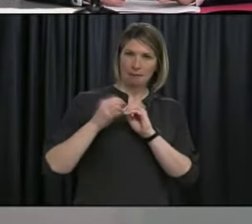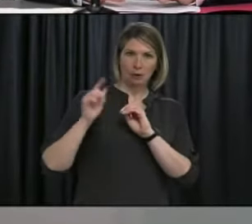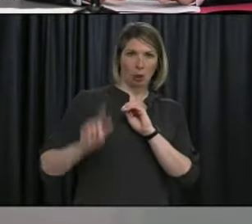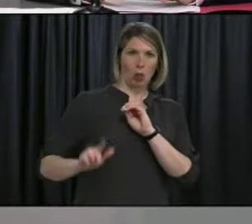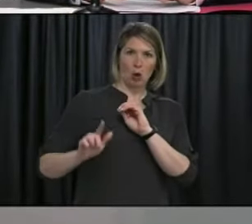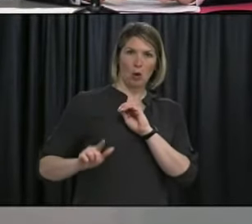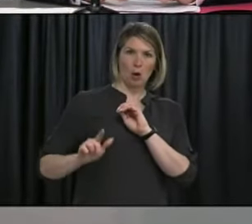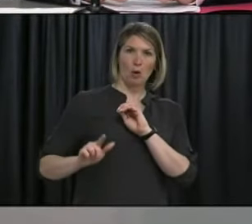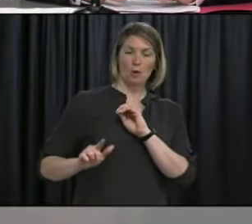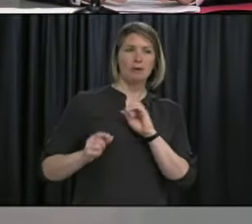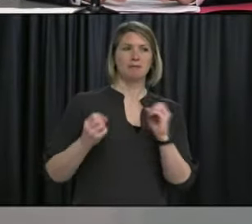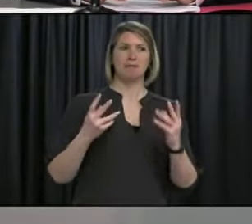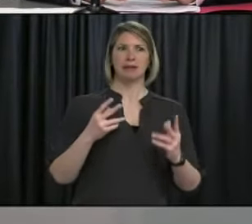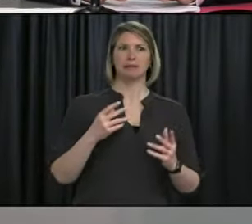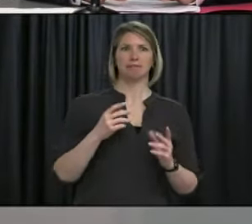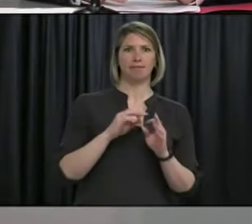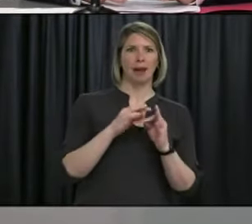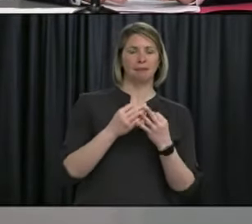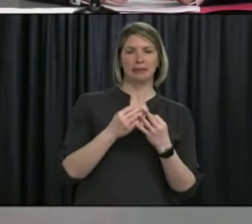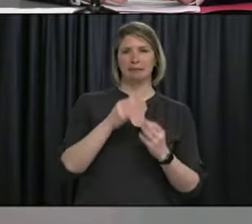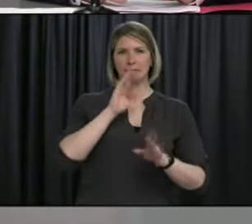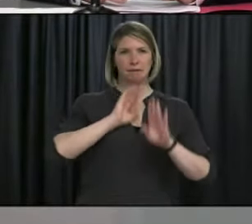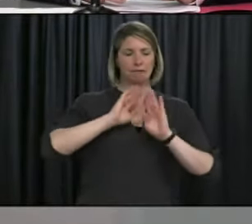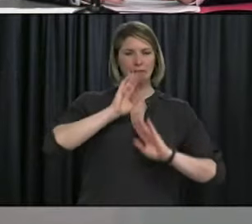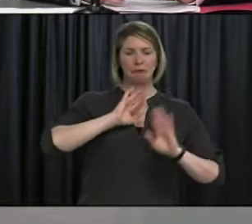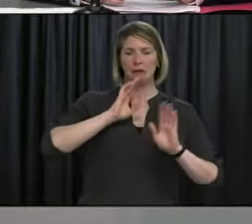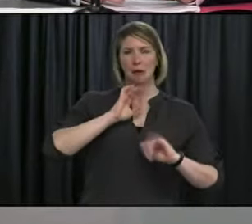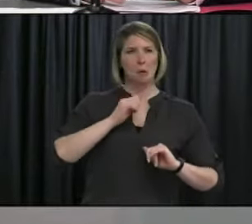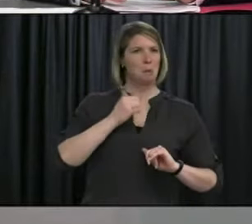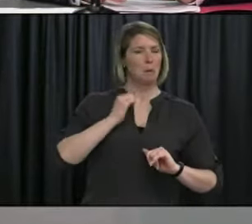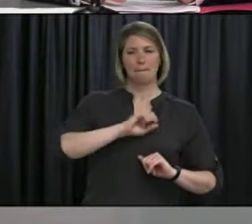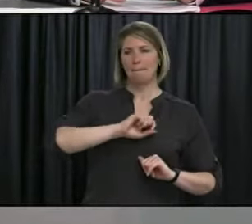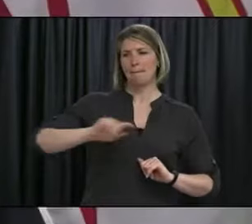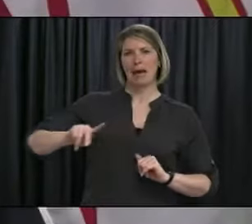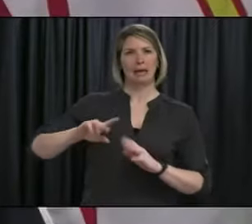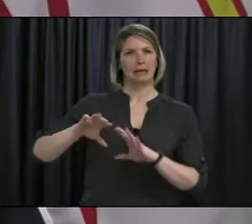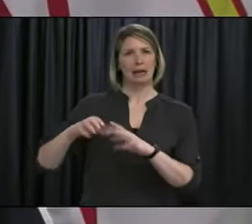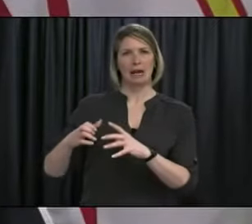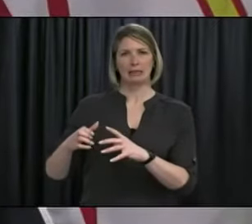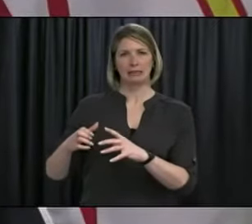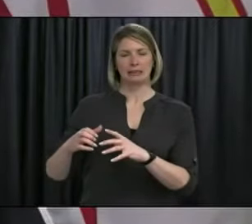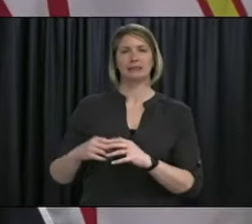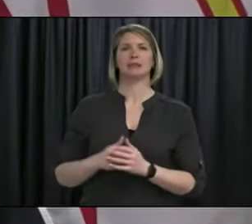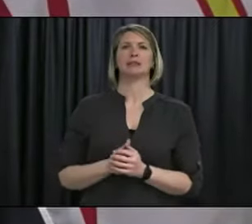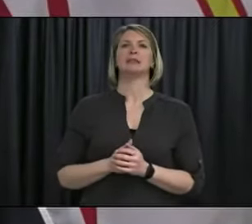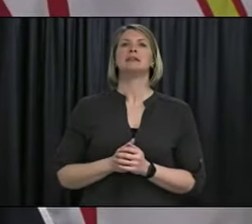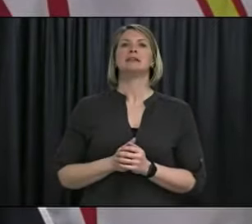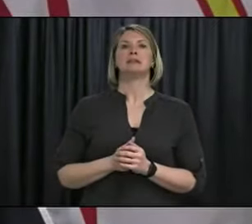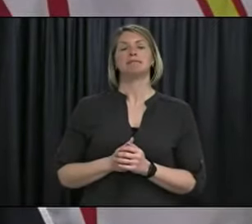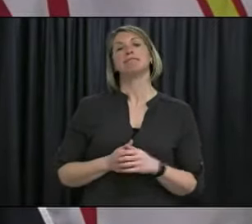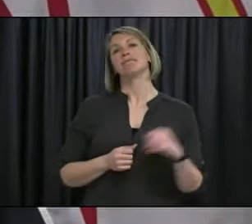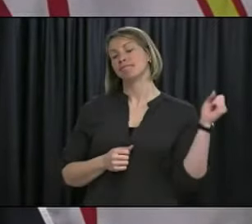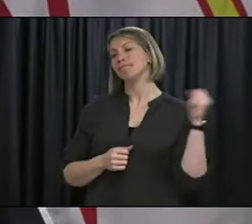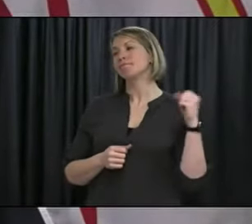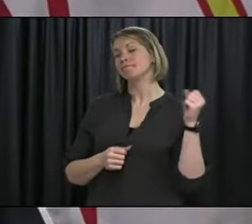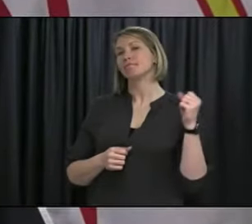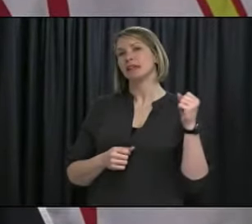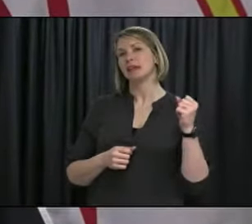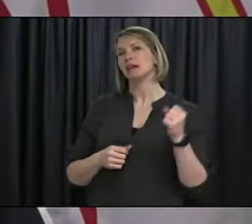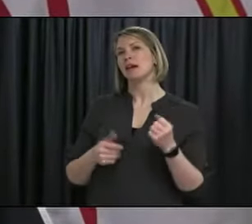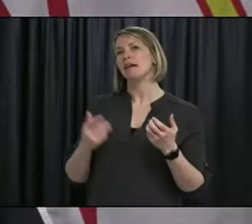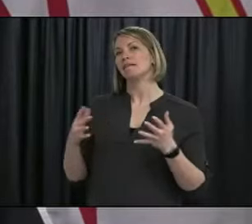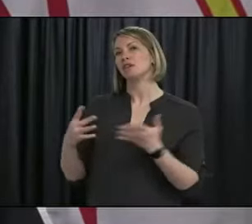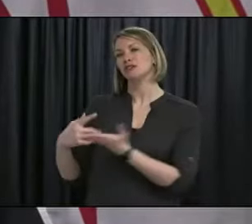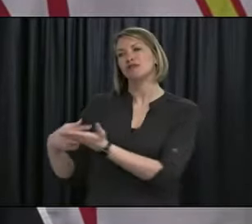frustrated about the fact that, uh, their kids are not able to go back to class. Yeah. So certainly we've, uh, been having